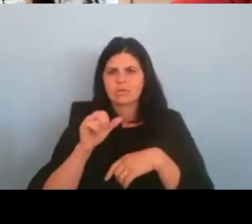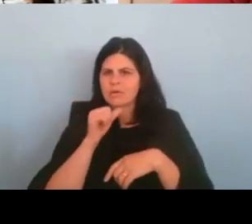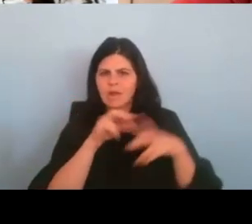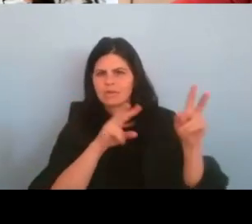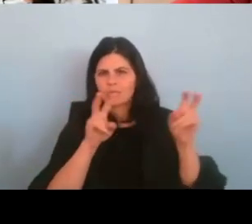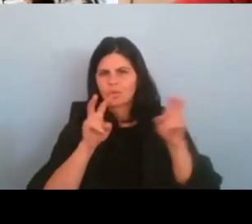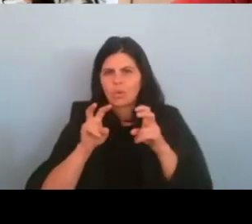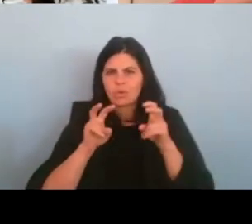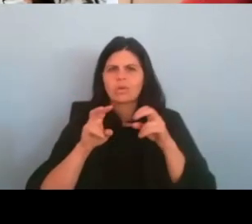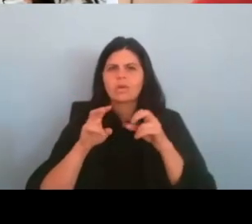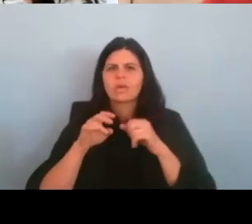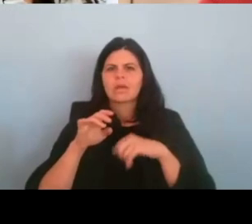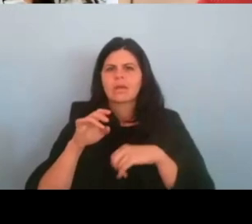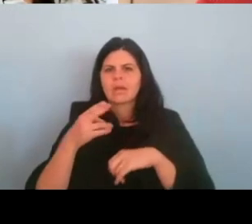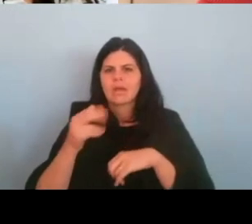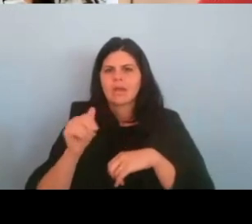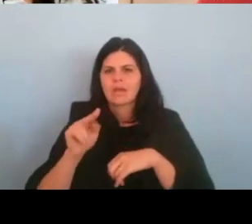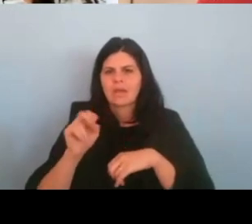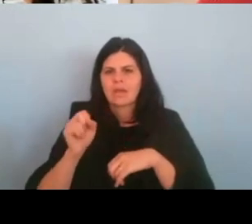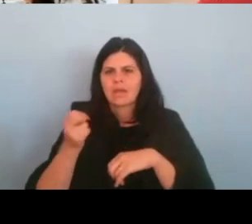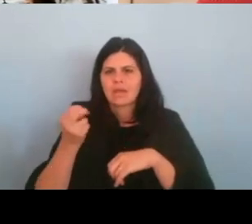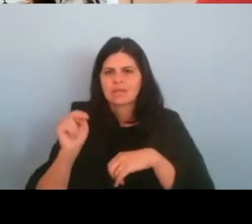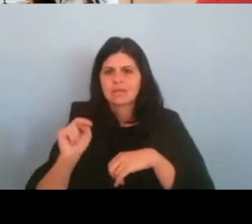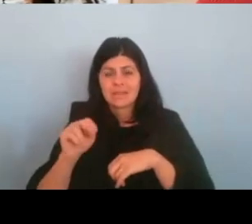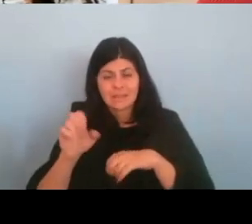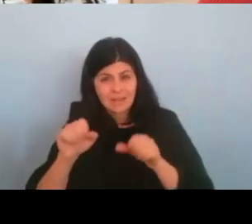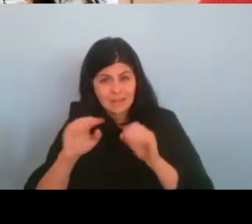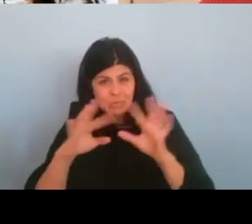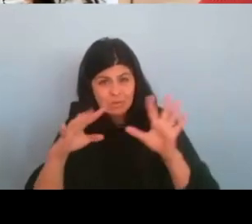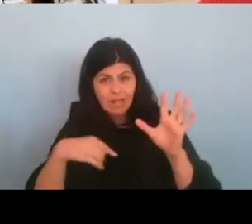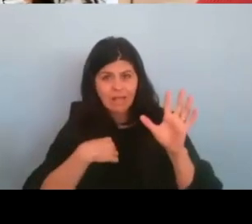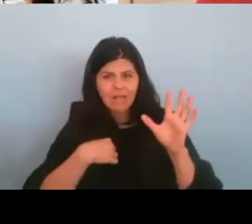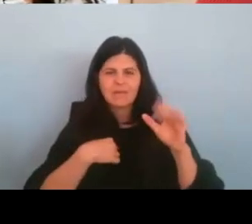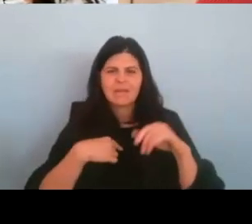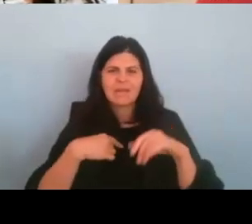uh, sorry. Can you tell I'm a theater kid? Um,